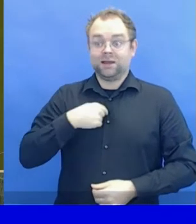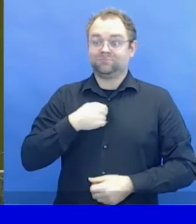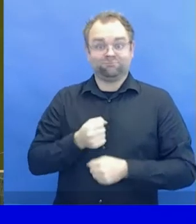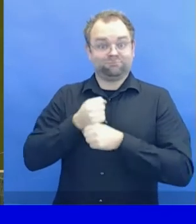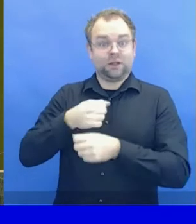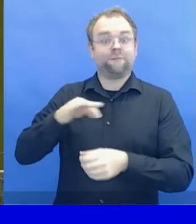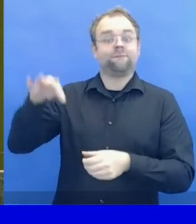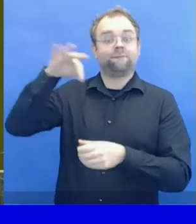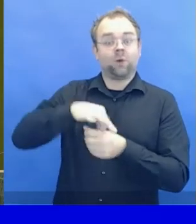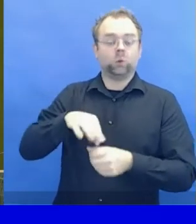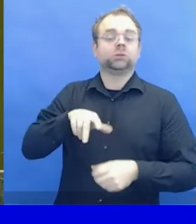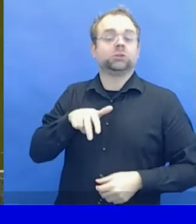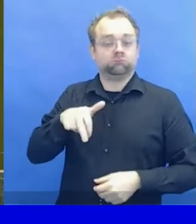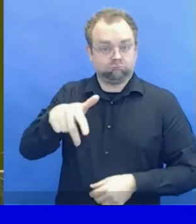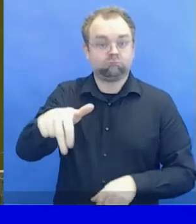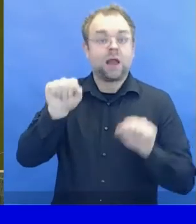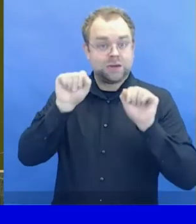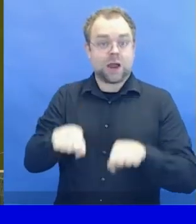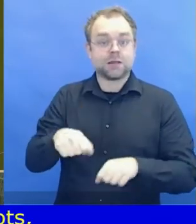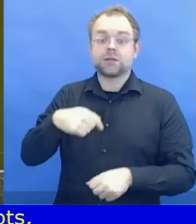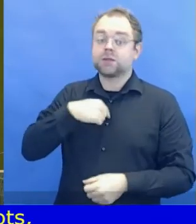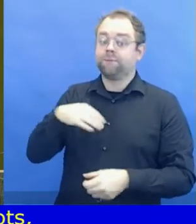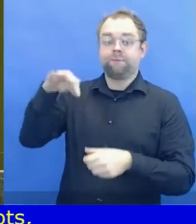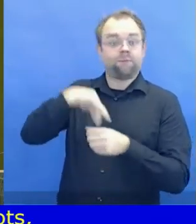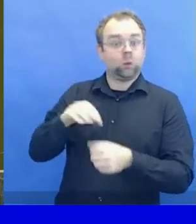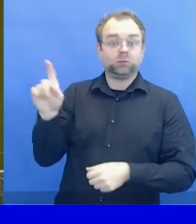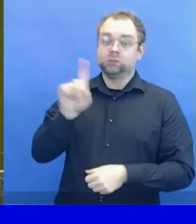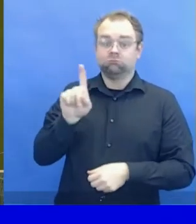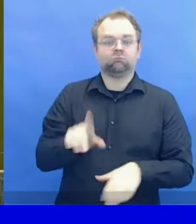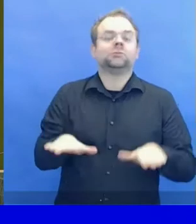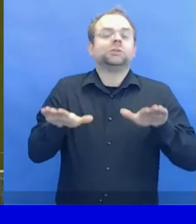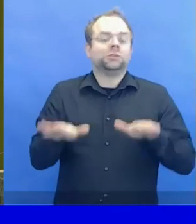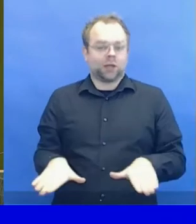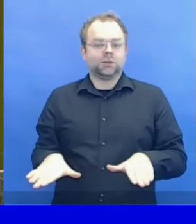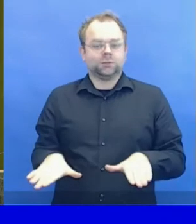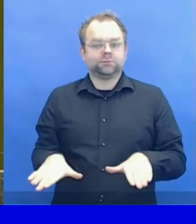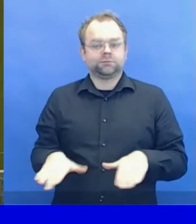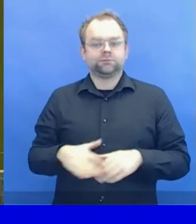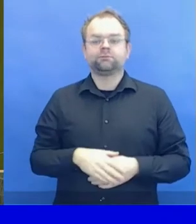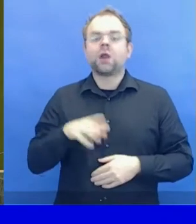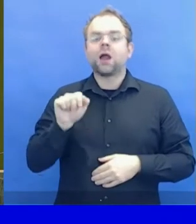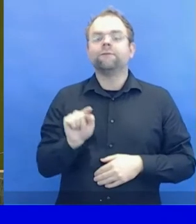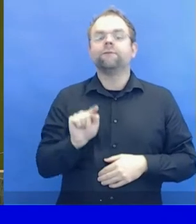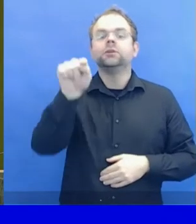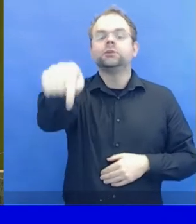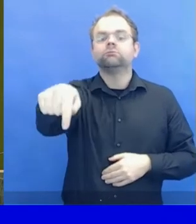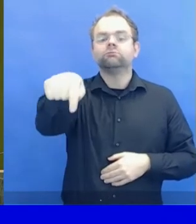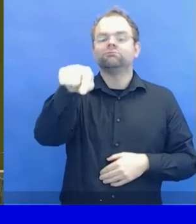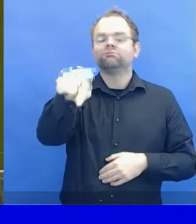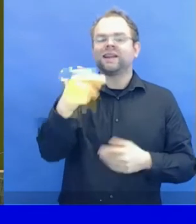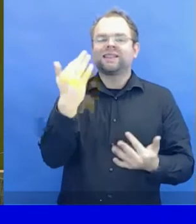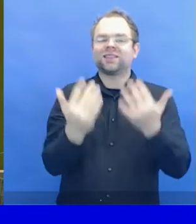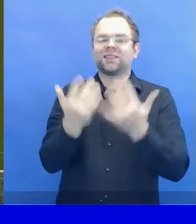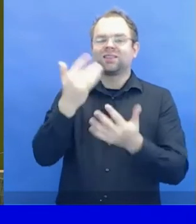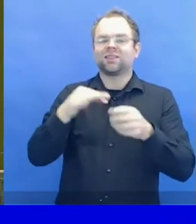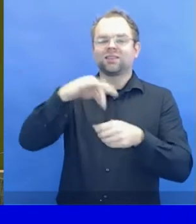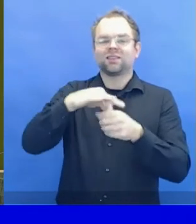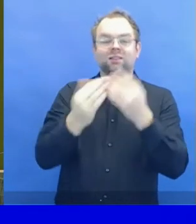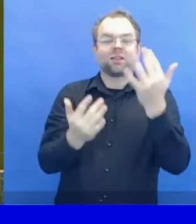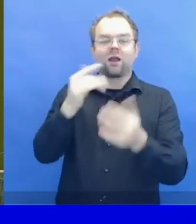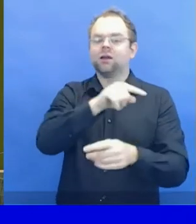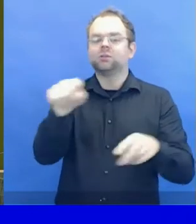and ask the state party concerned to proceed to cast their ballot.